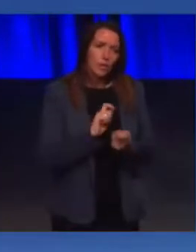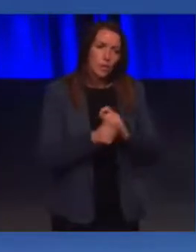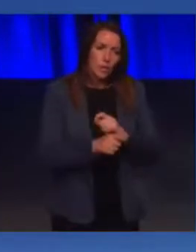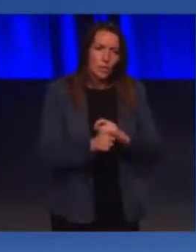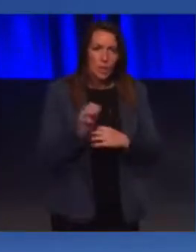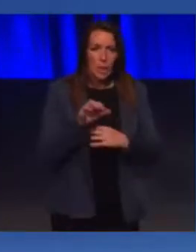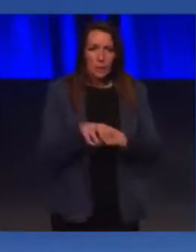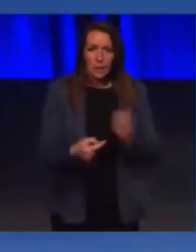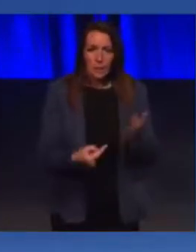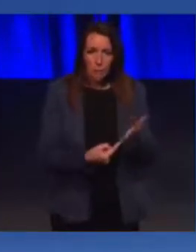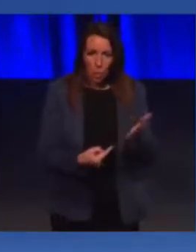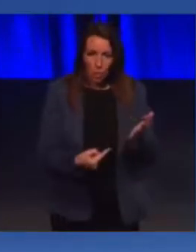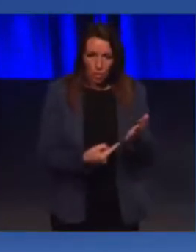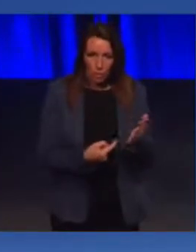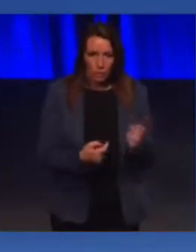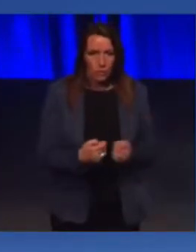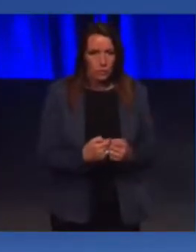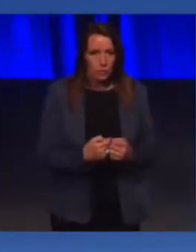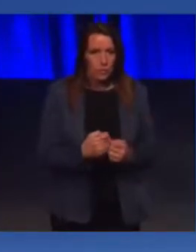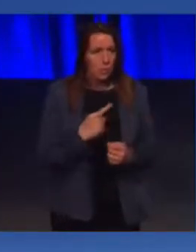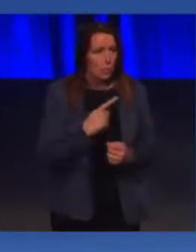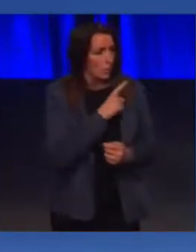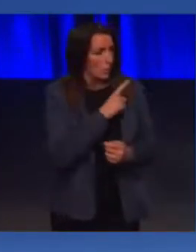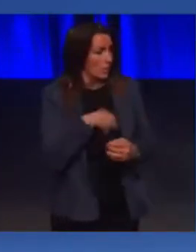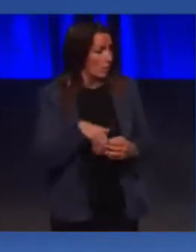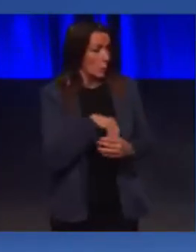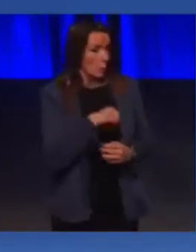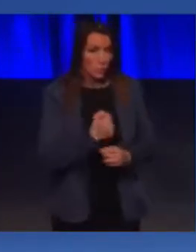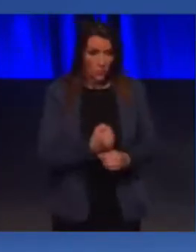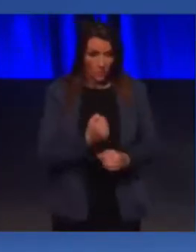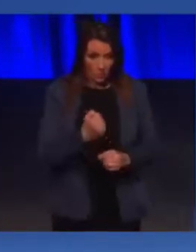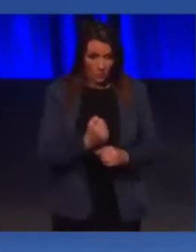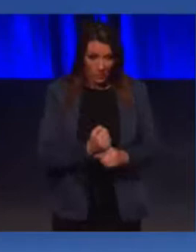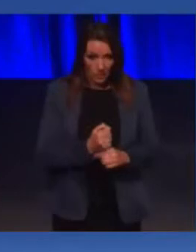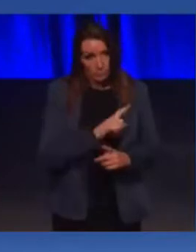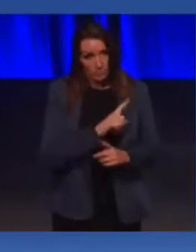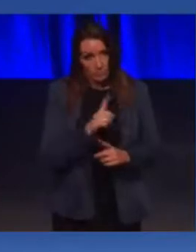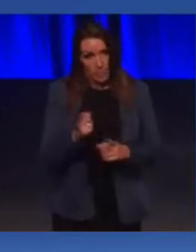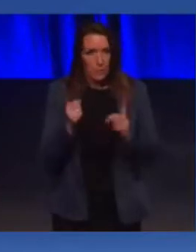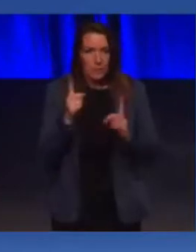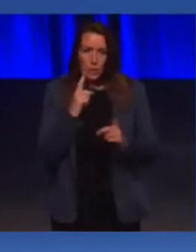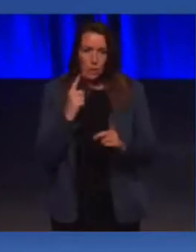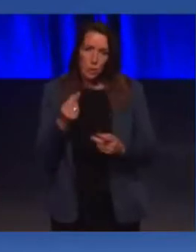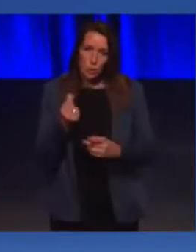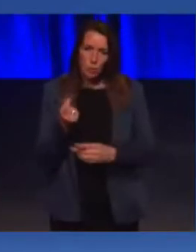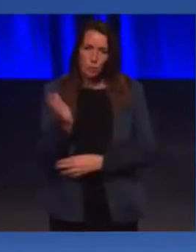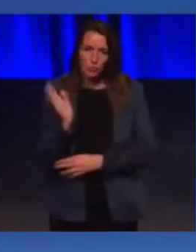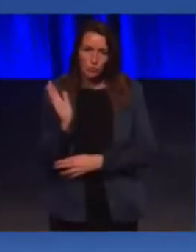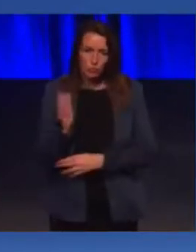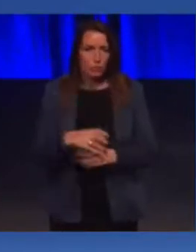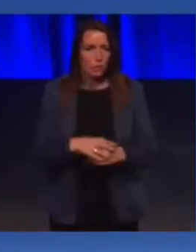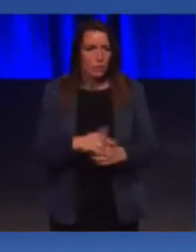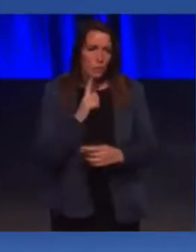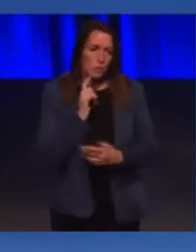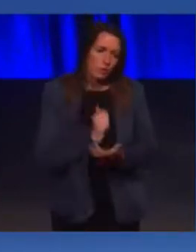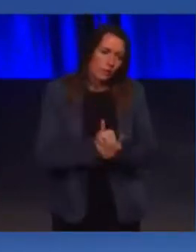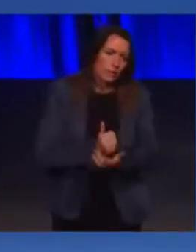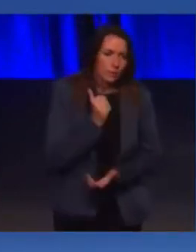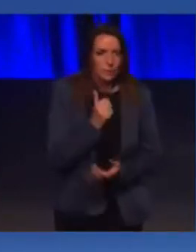getting government involvement in this, and I understand we're going to hear from the minister in a minute, would just be so fantastic.